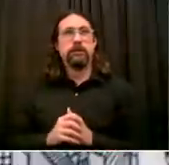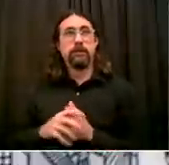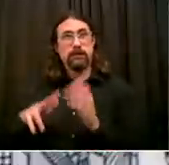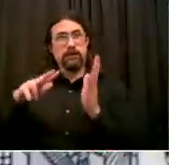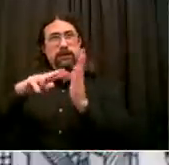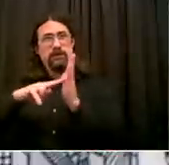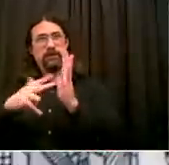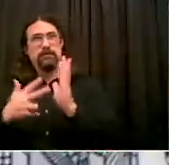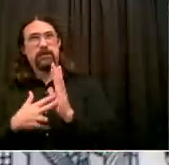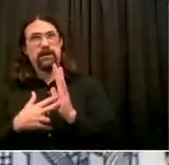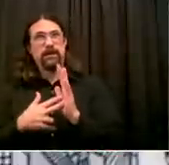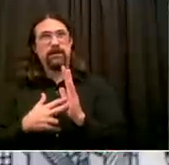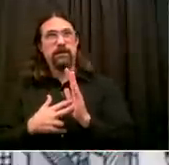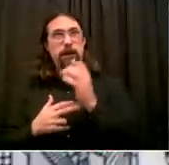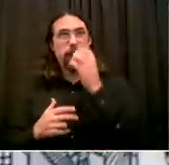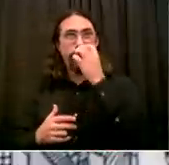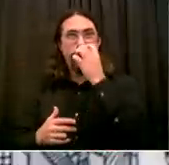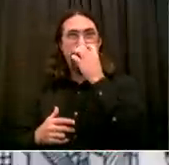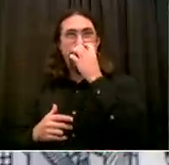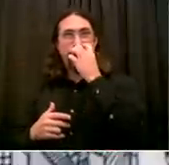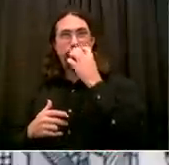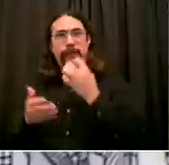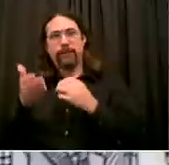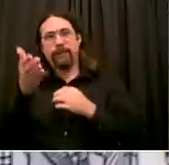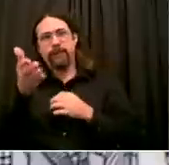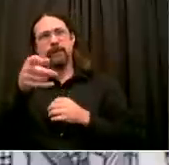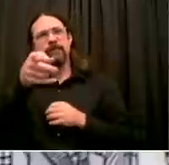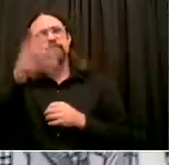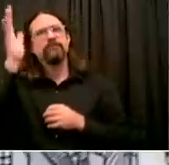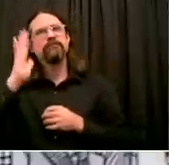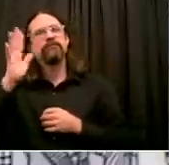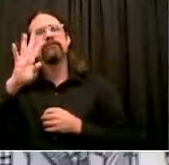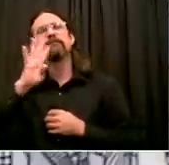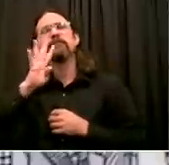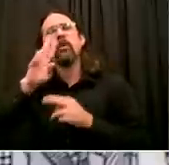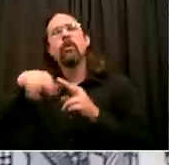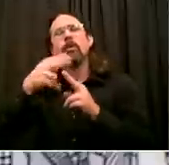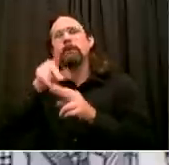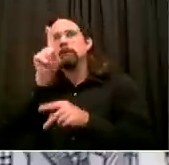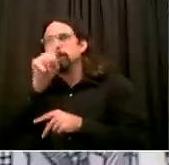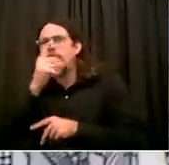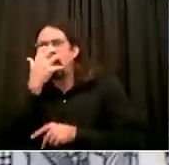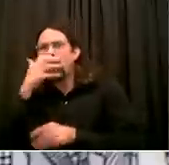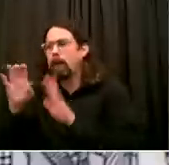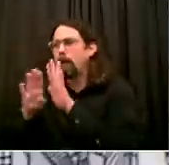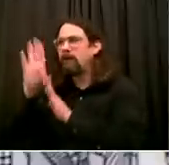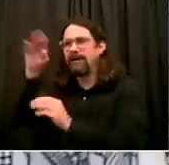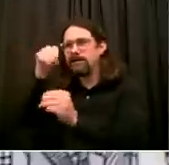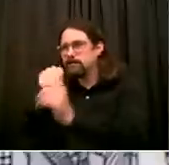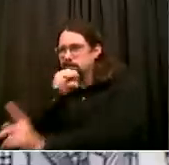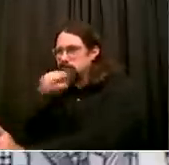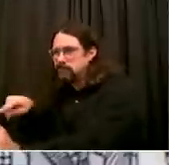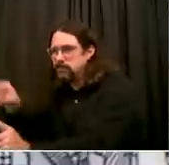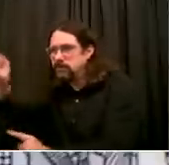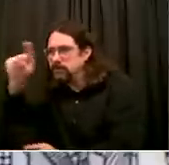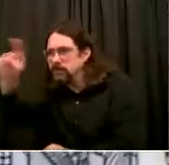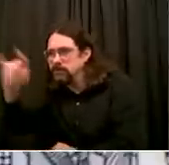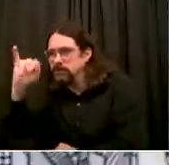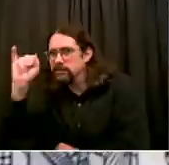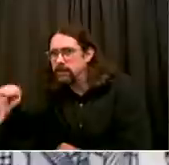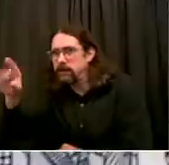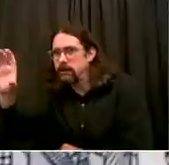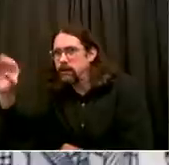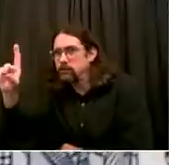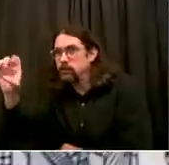Well, Emma, it's a very fair question. We want to make sure that we're providing clear and accurate